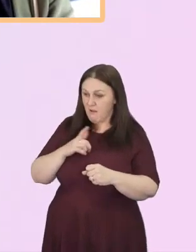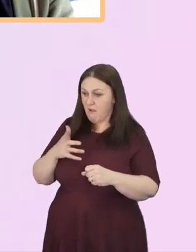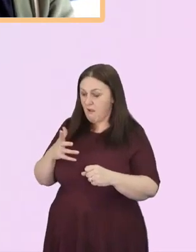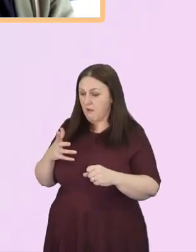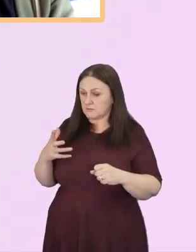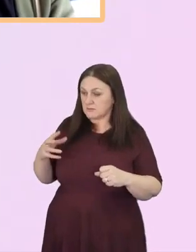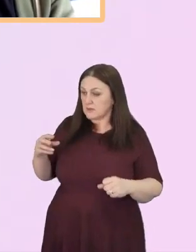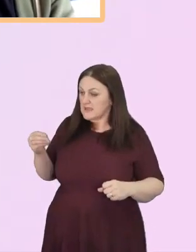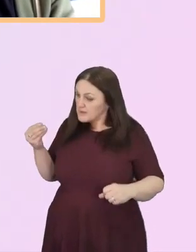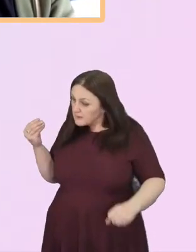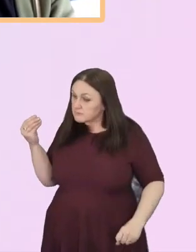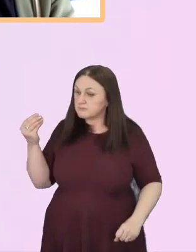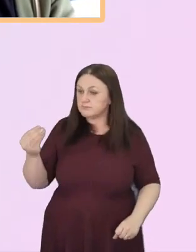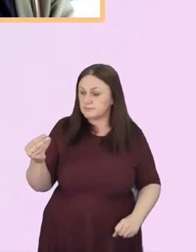thing.